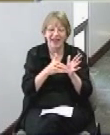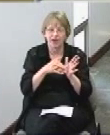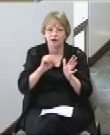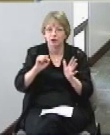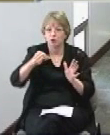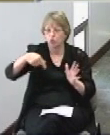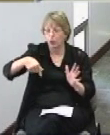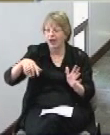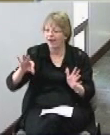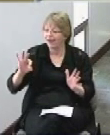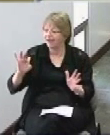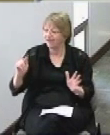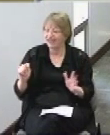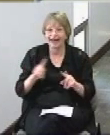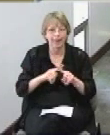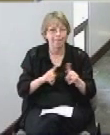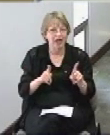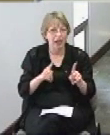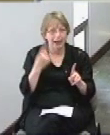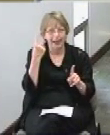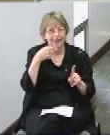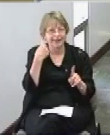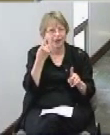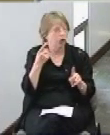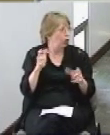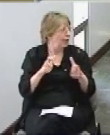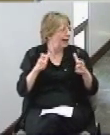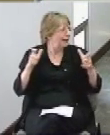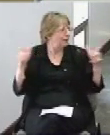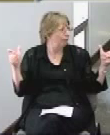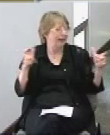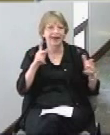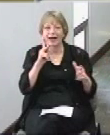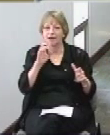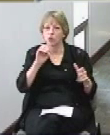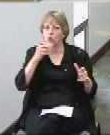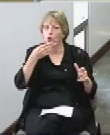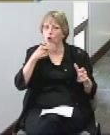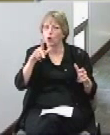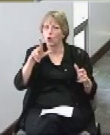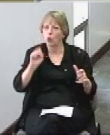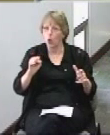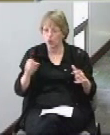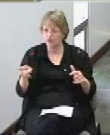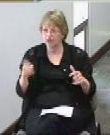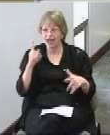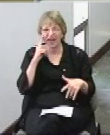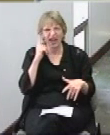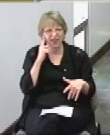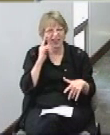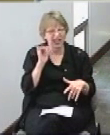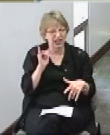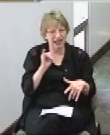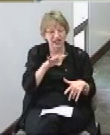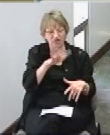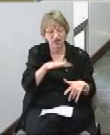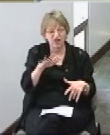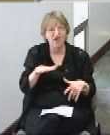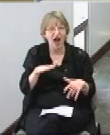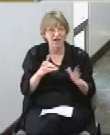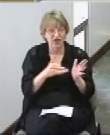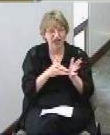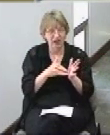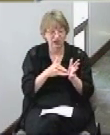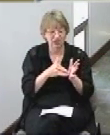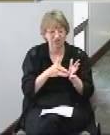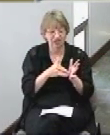but it's going to appear as big as the Kohl's store is Kohl's is I think 55,000 but we're